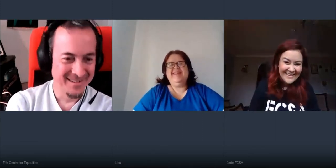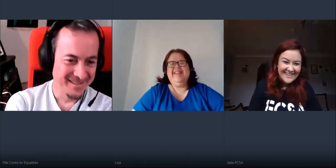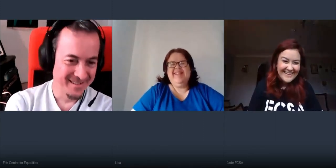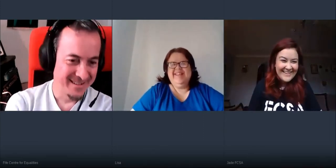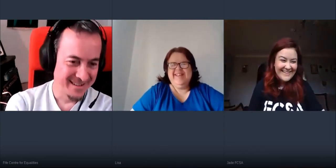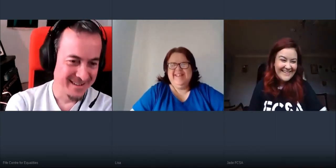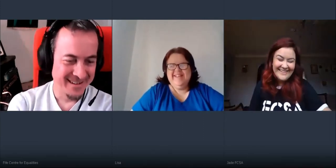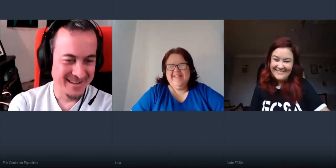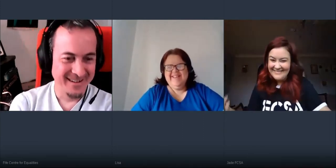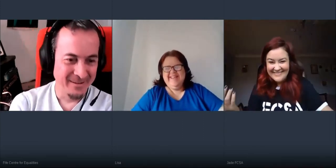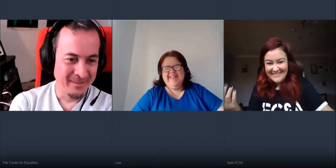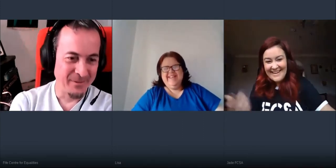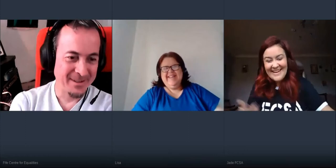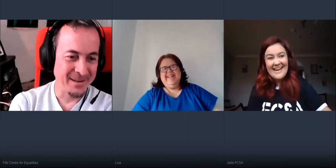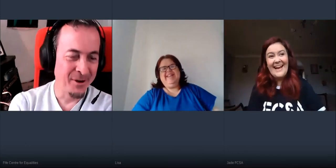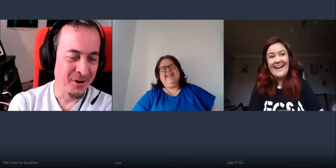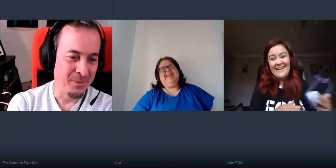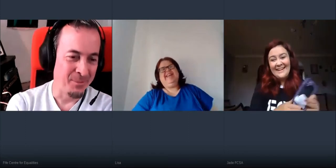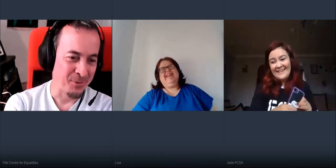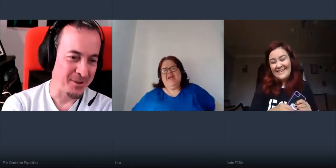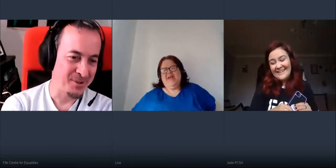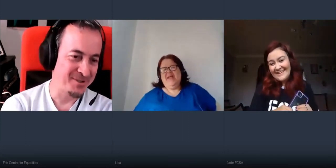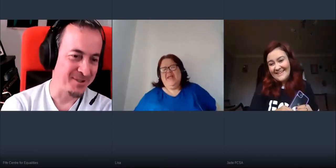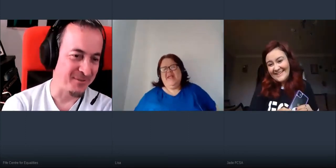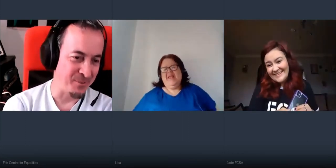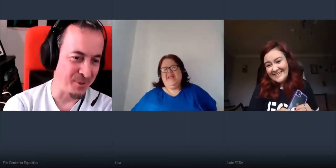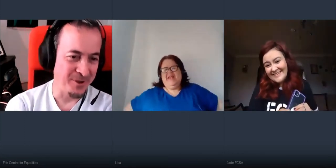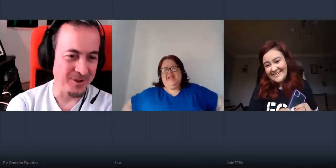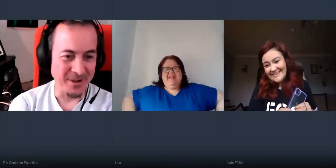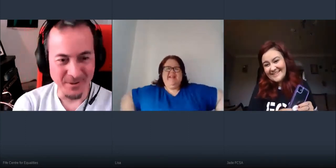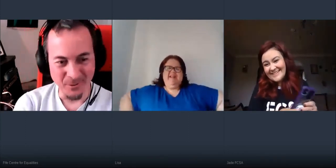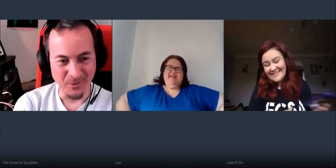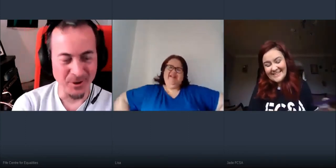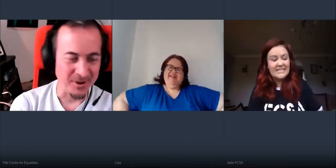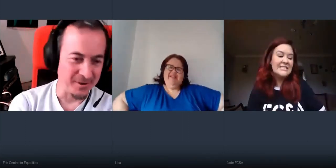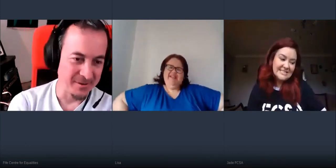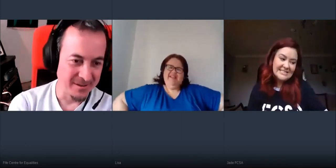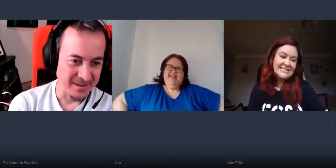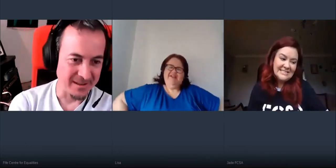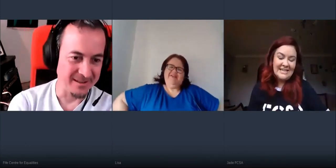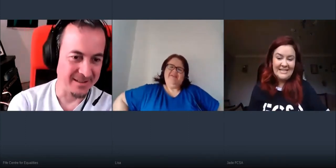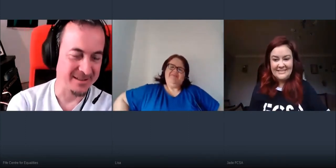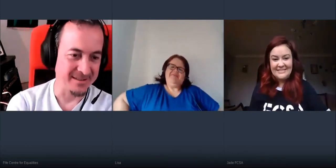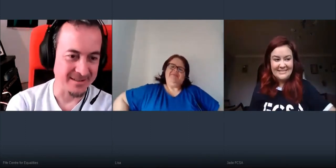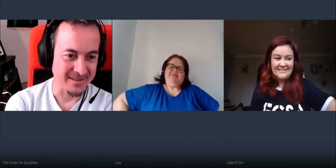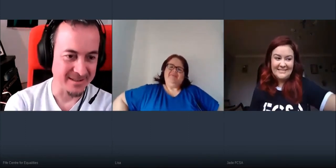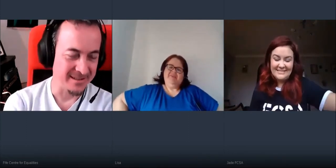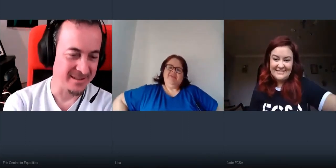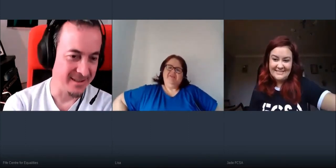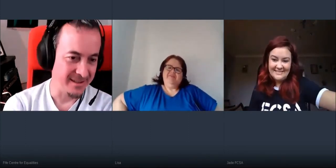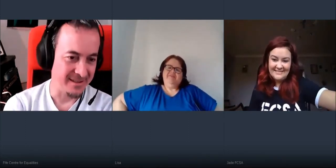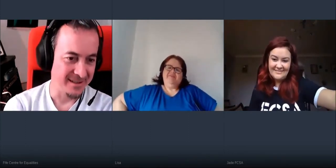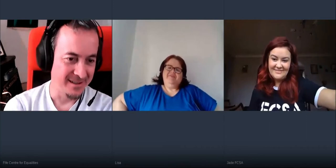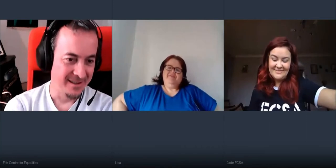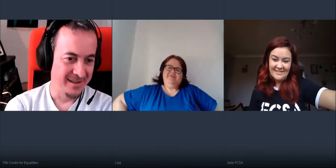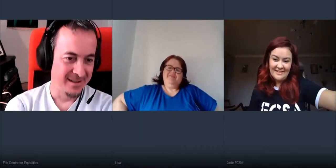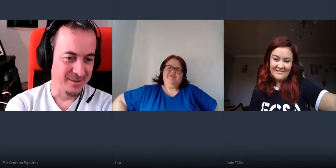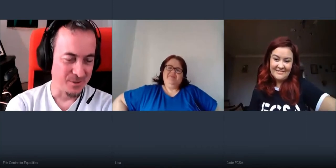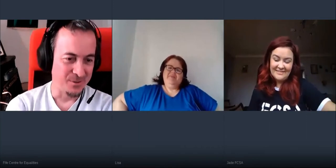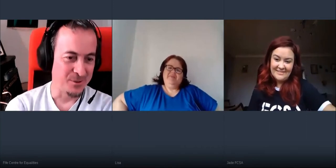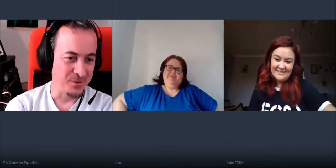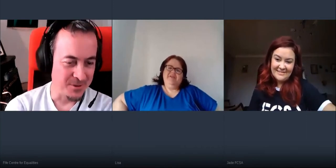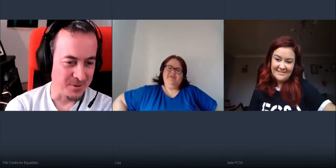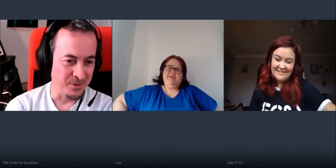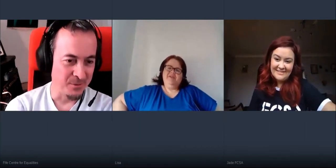i think a lot of people will adjusting from learning or working at a distance and yeah so